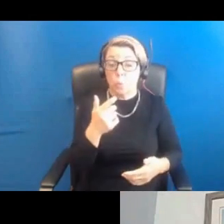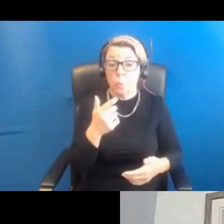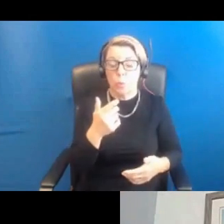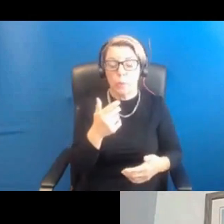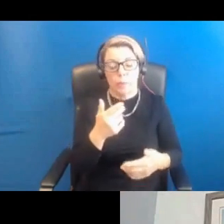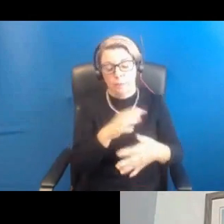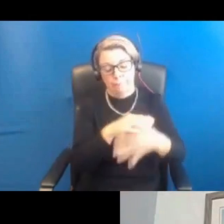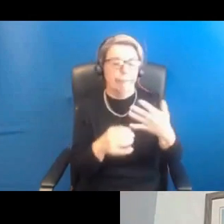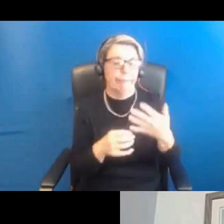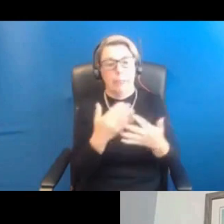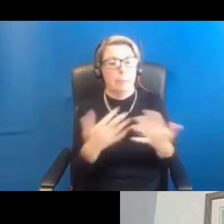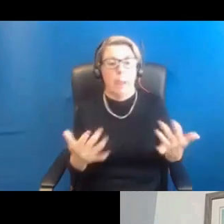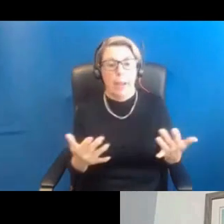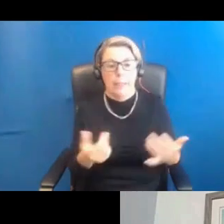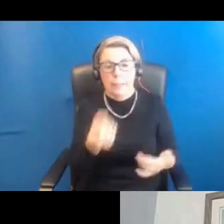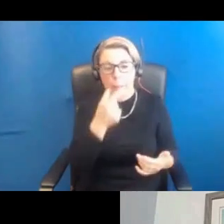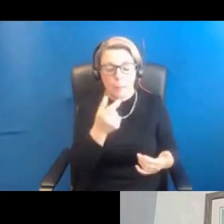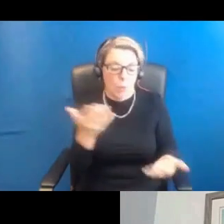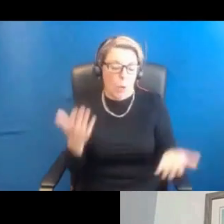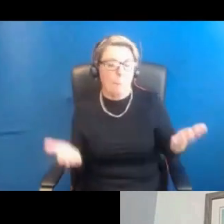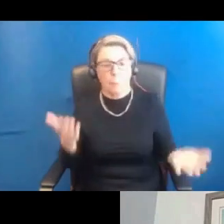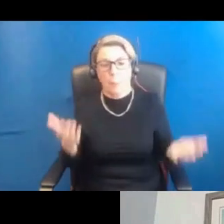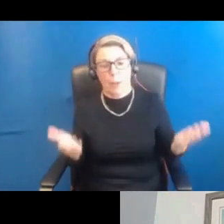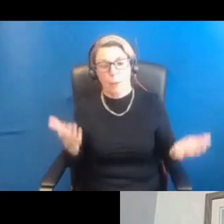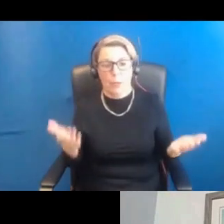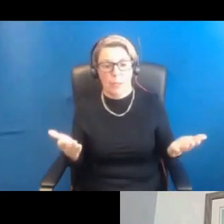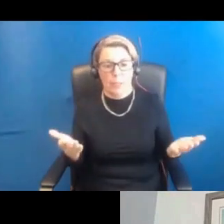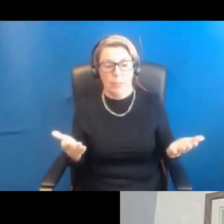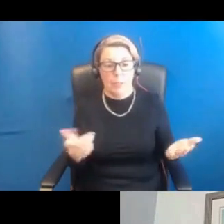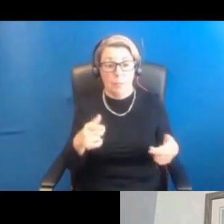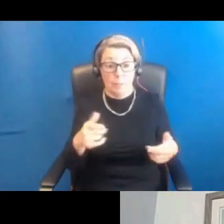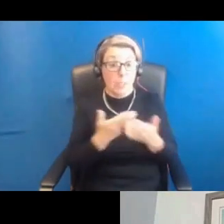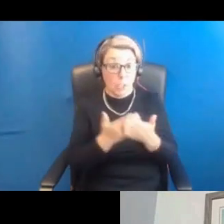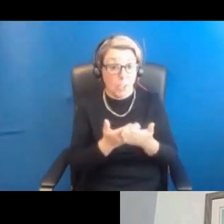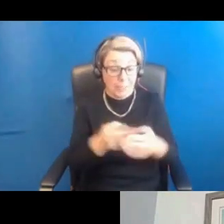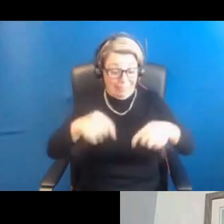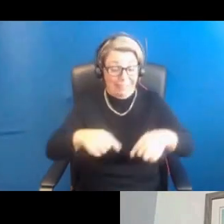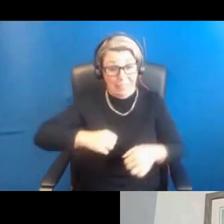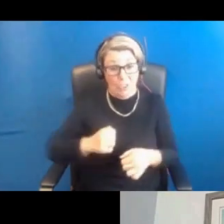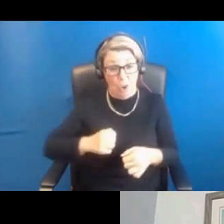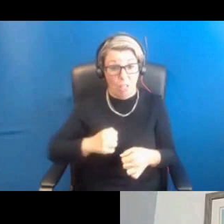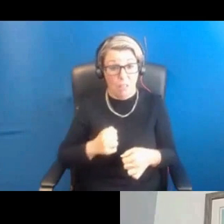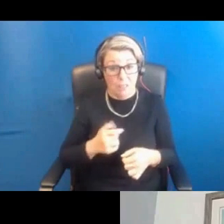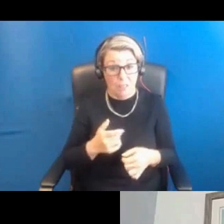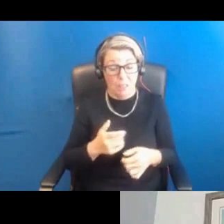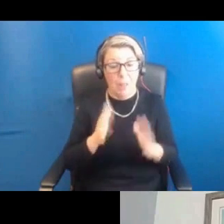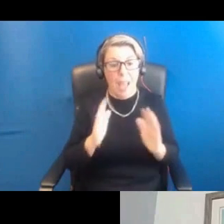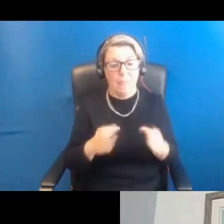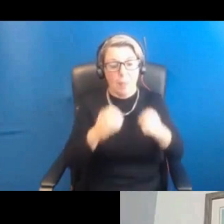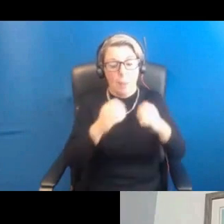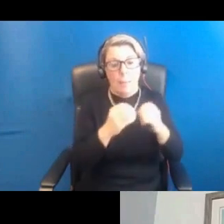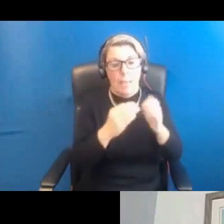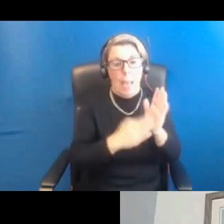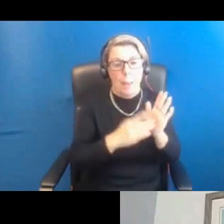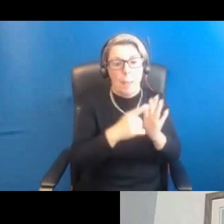one tablet with another. So, in that study is recruiting in Scotland, and that has to be a BMI less than 35.